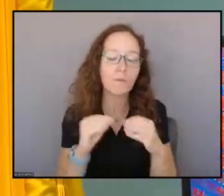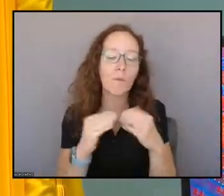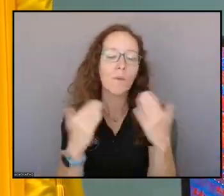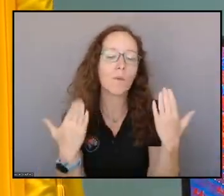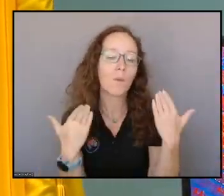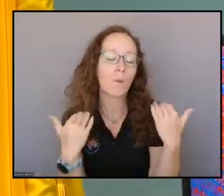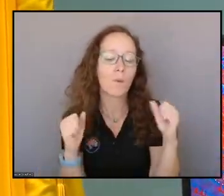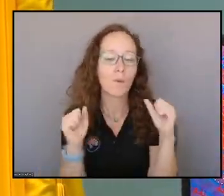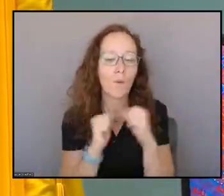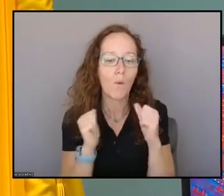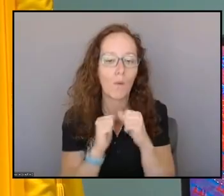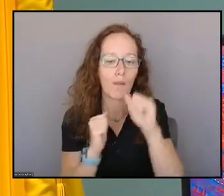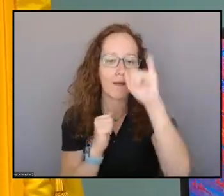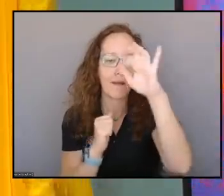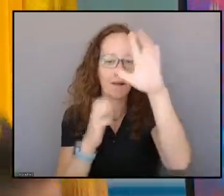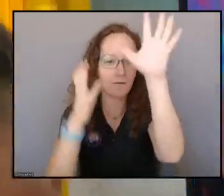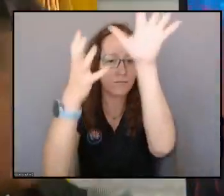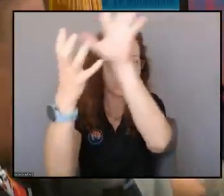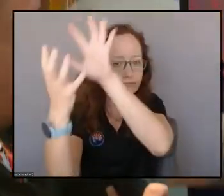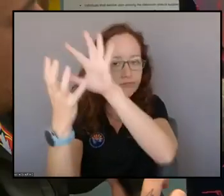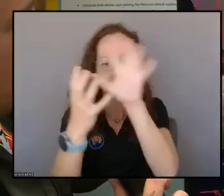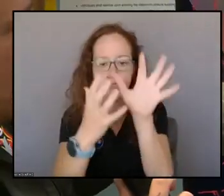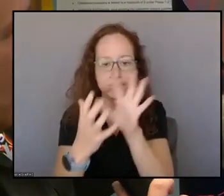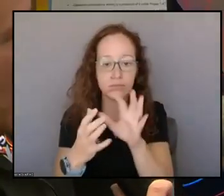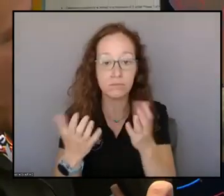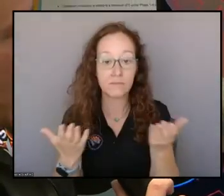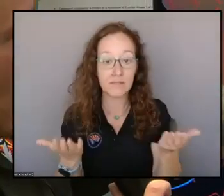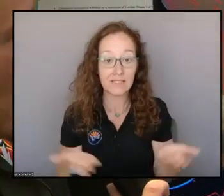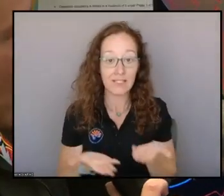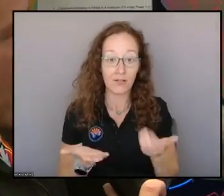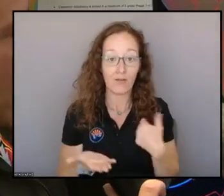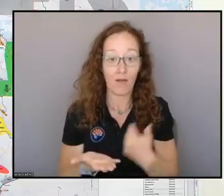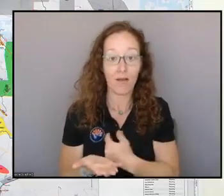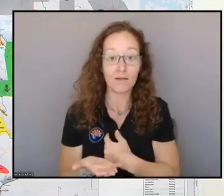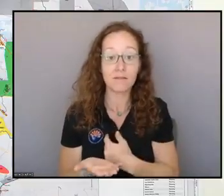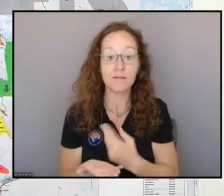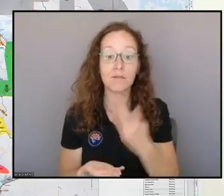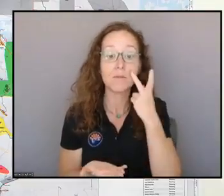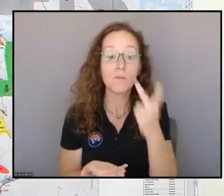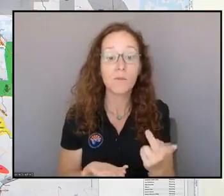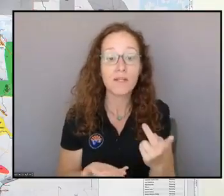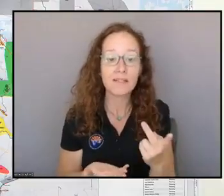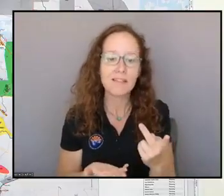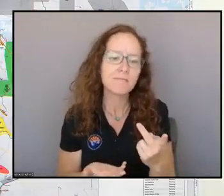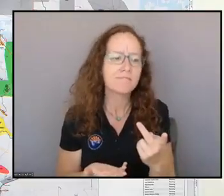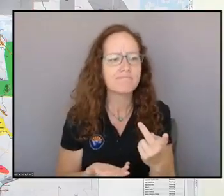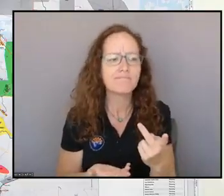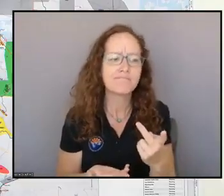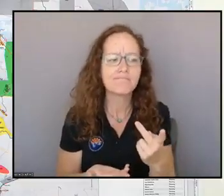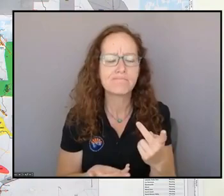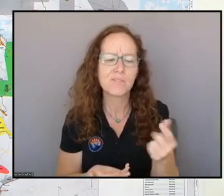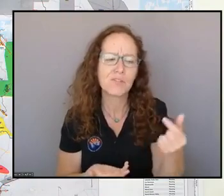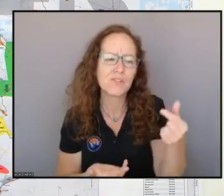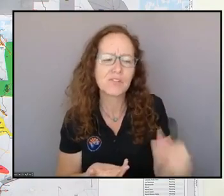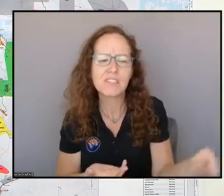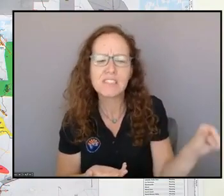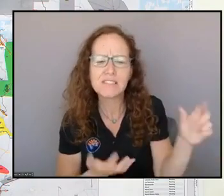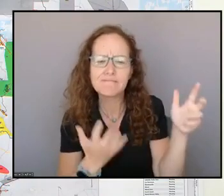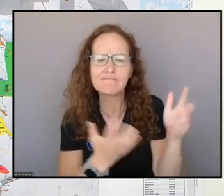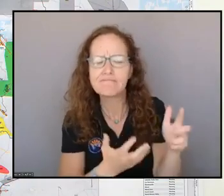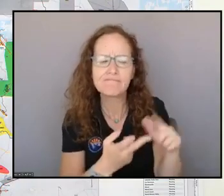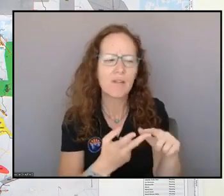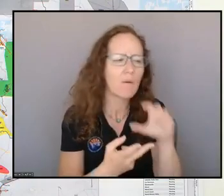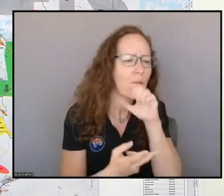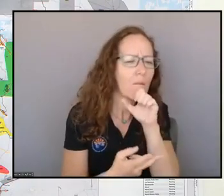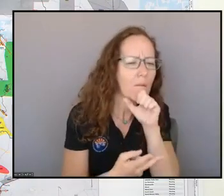work its way down. Down where we are here, you see kind of an olive, dark orange, and that is an indicator of